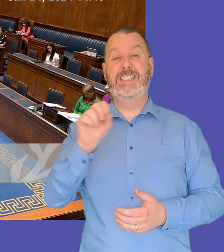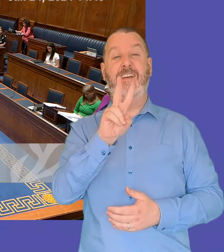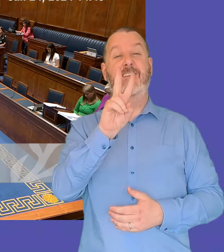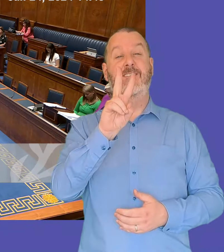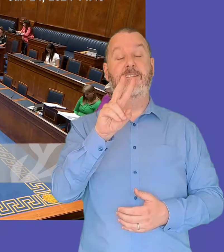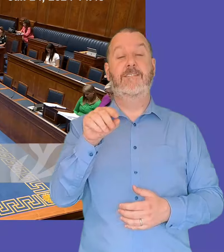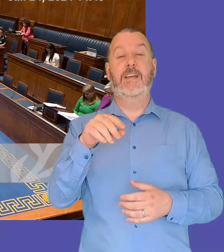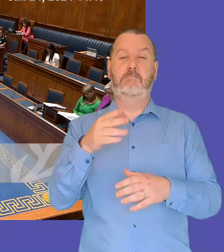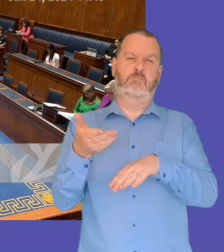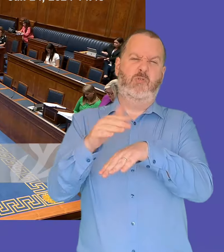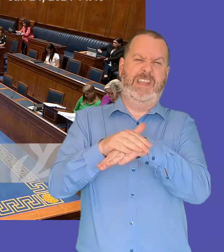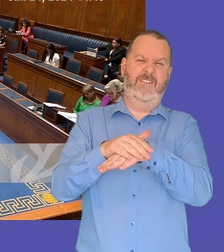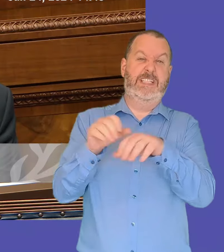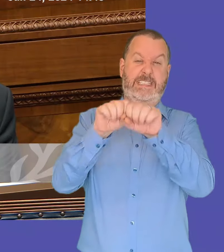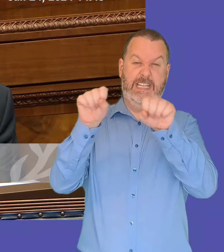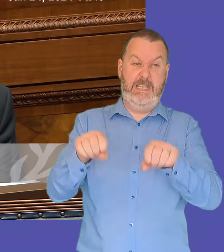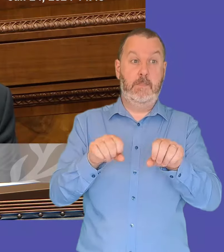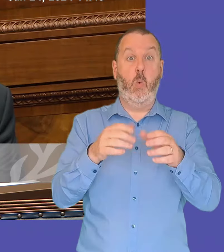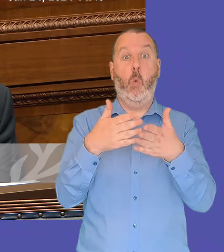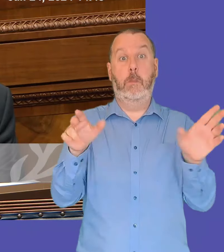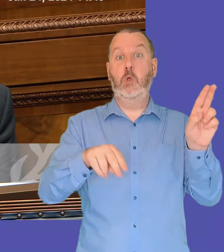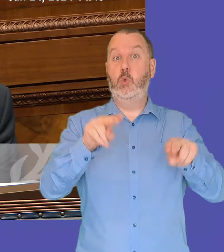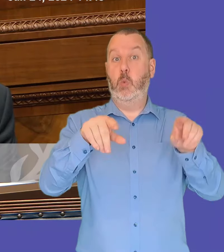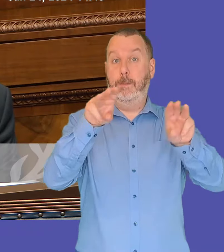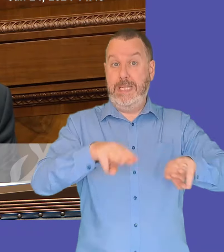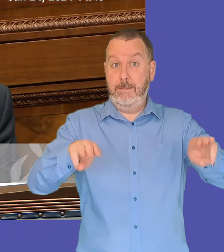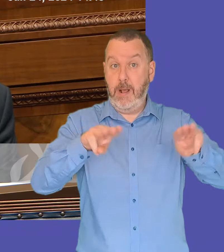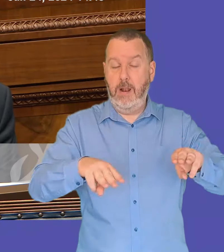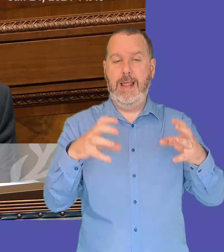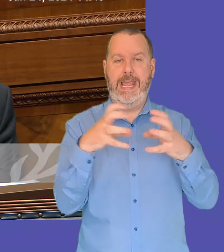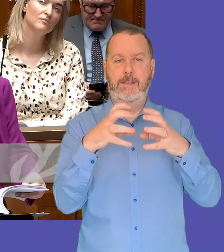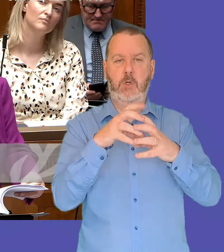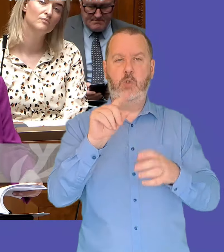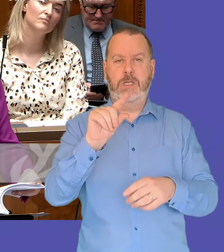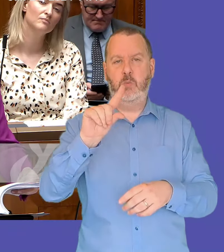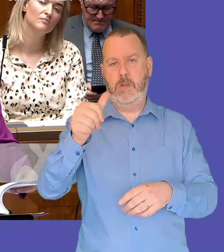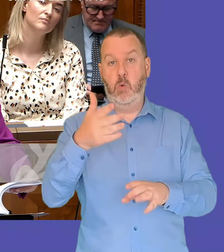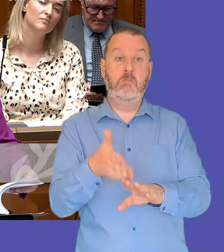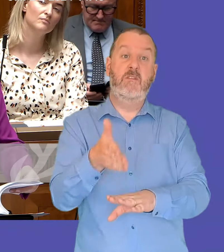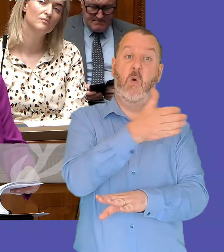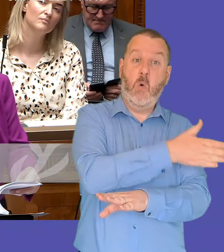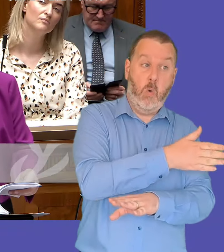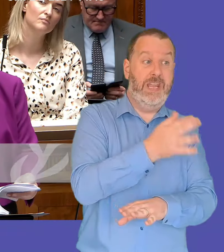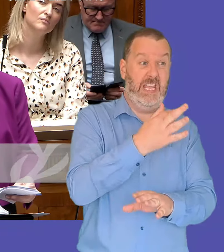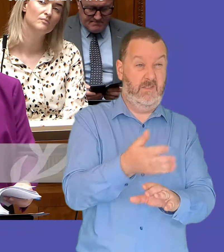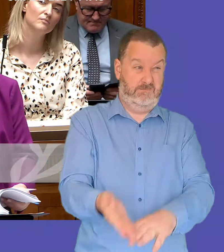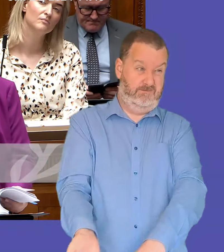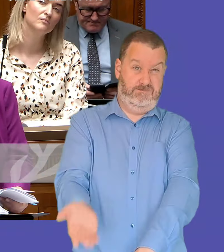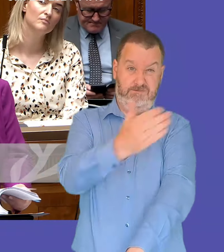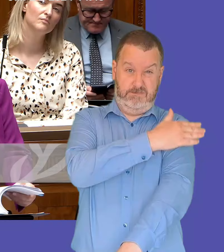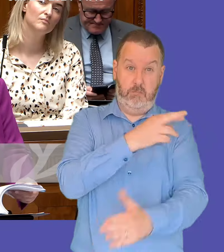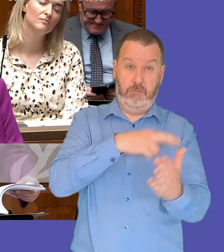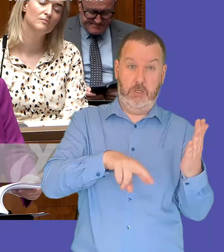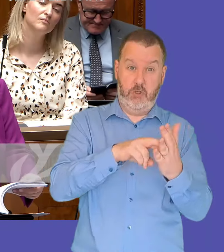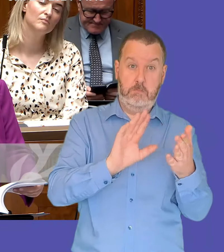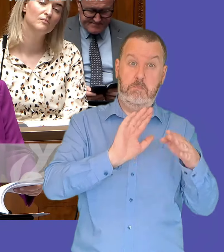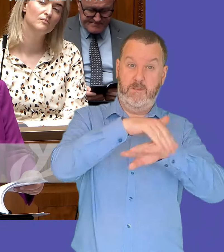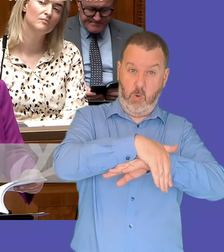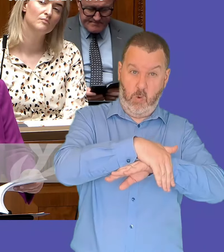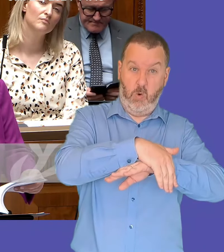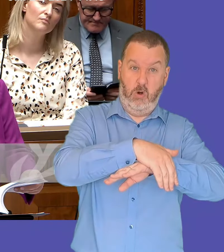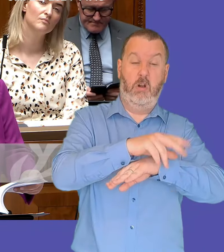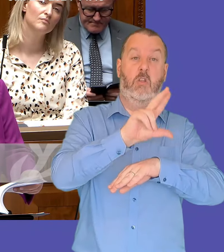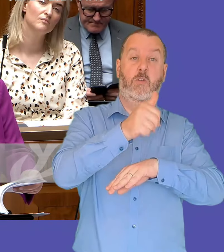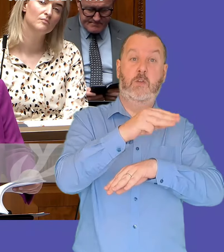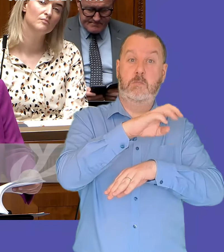brief scheme reopened to new clients in april 2021 and previously only victims who had registered before 20 or 31st of march were eligible